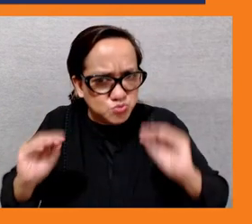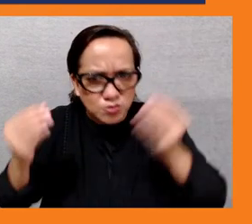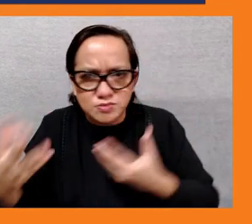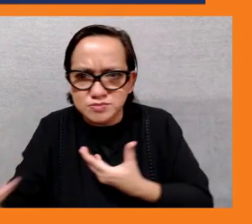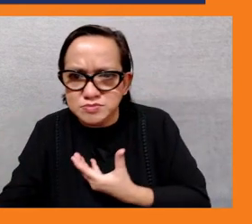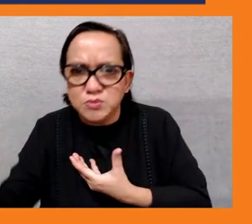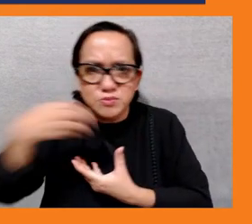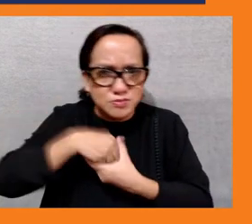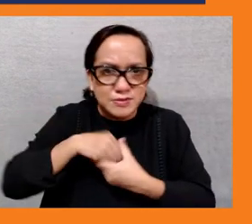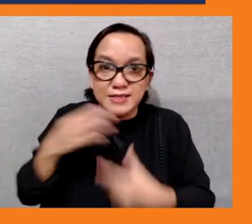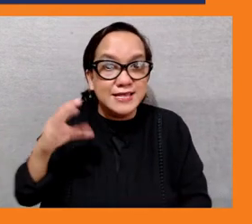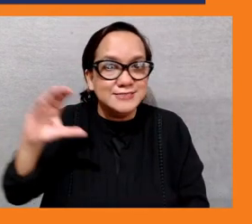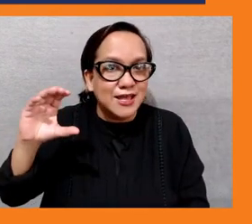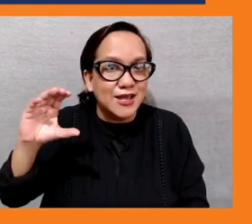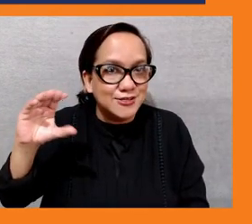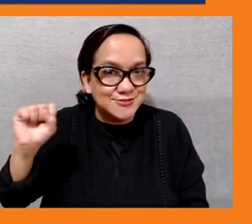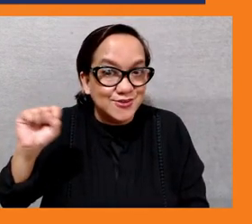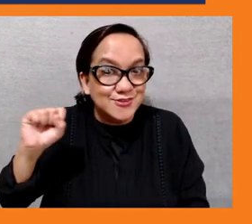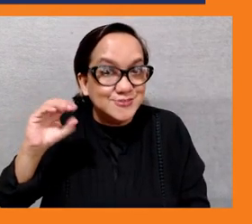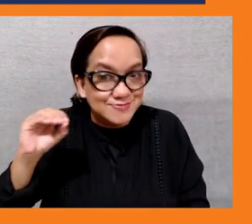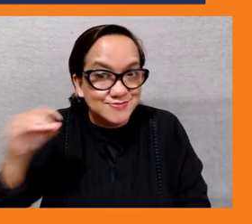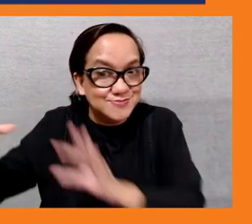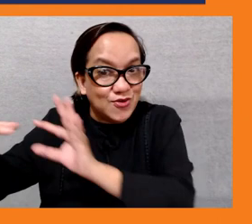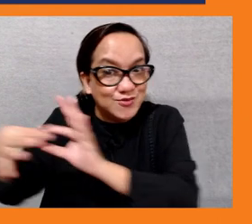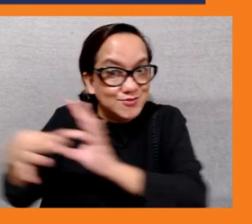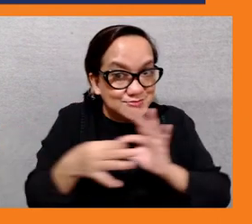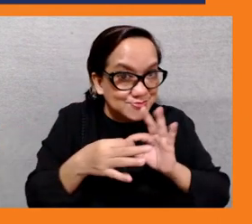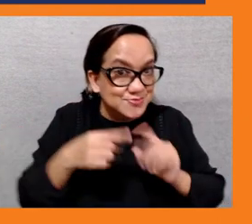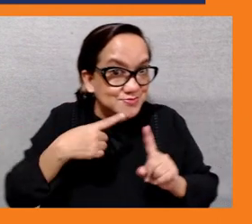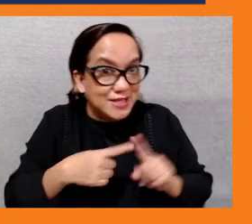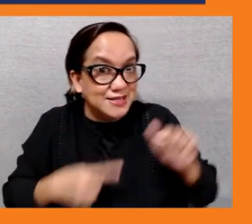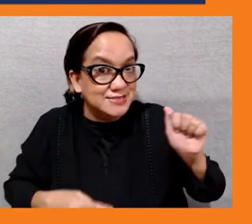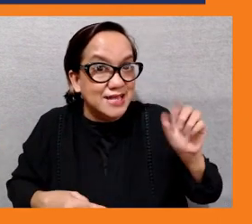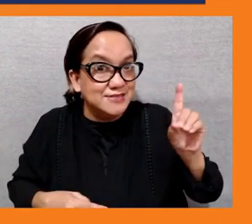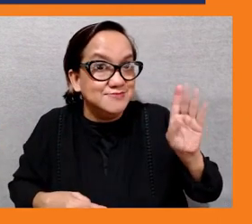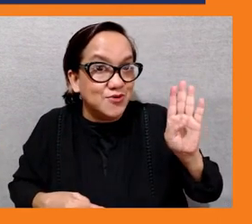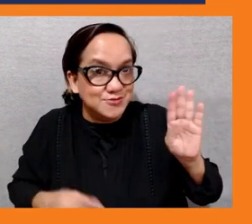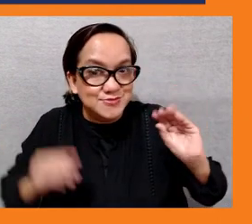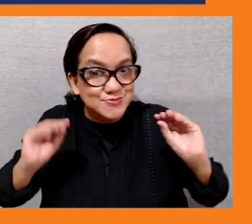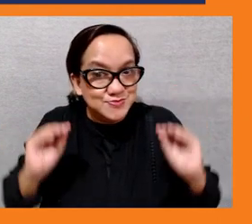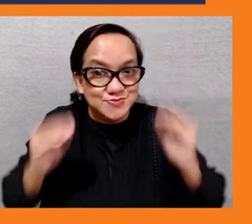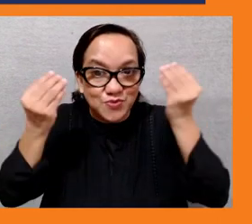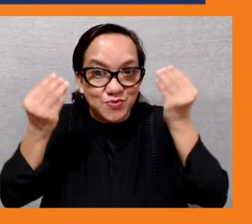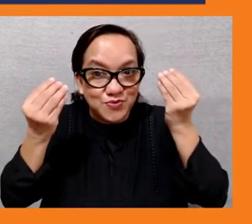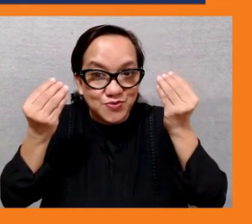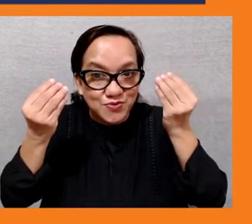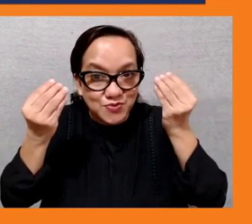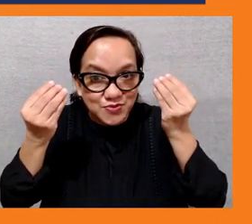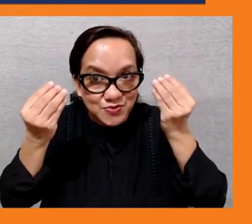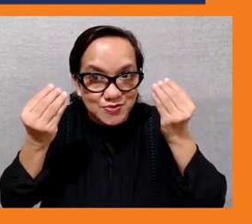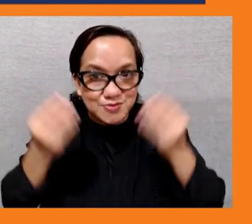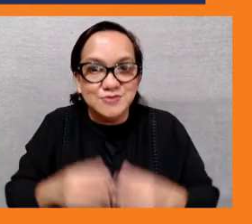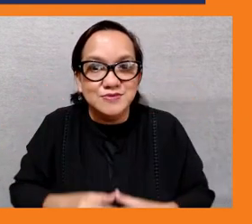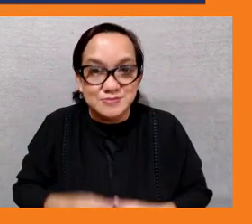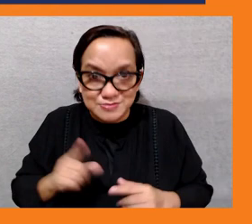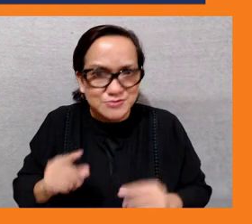adb youth for asia so for example we actually recruited the youth as the local ambassadors those who are you